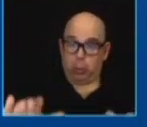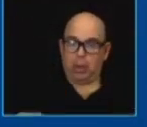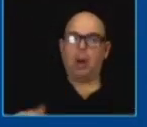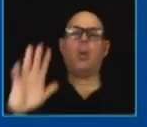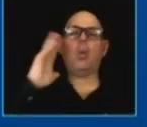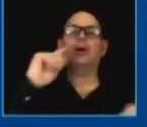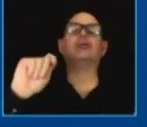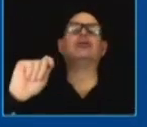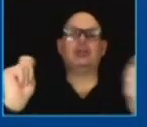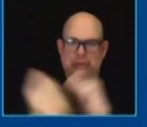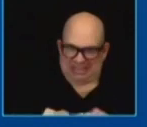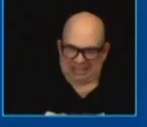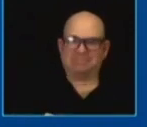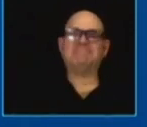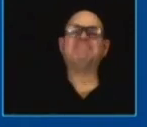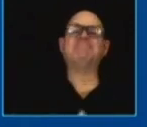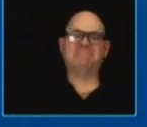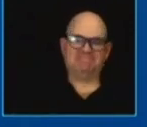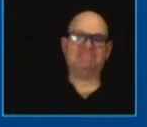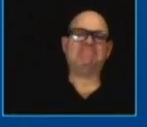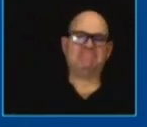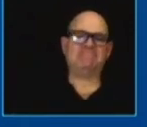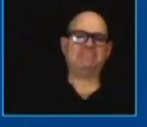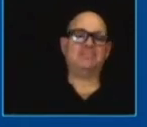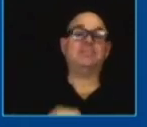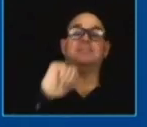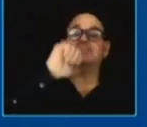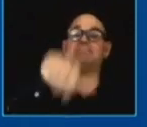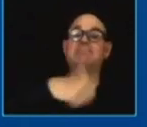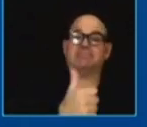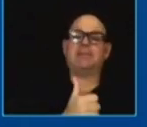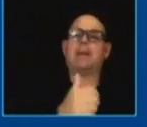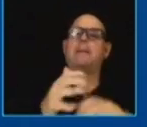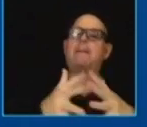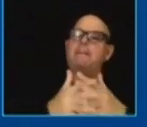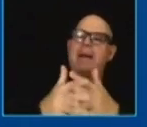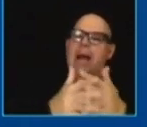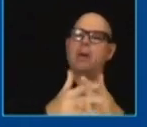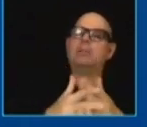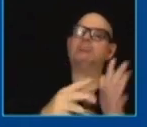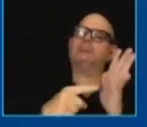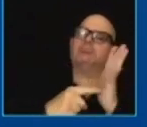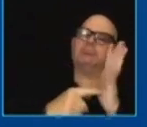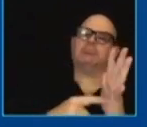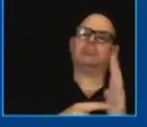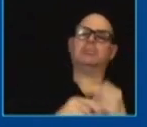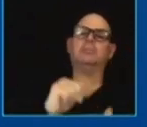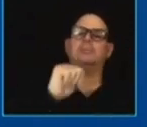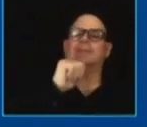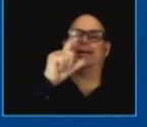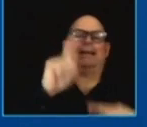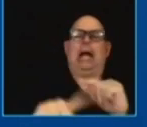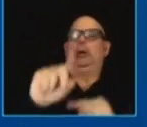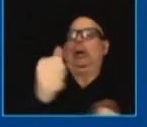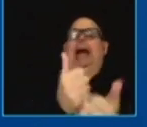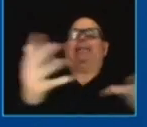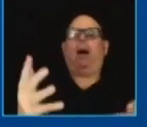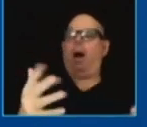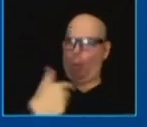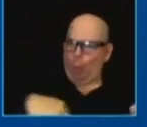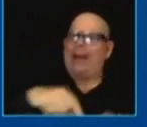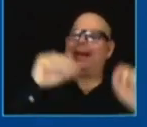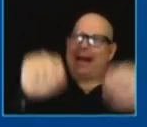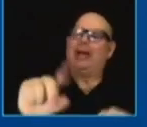-establish who america is what we are and why there's not a damn thing we can't do so i tell every world leader i'm with